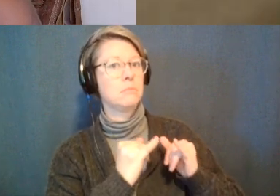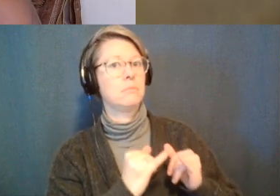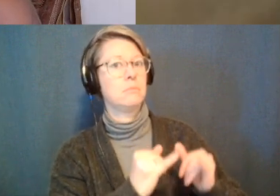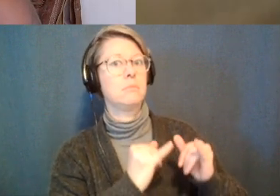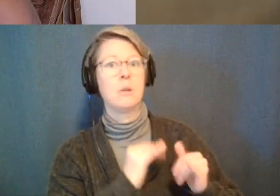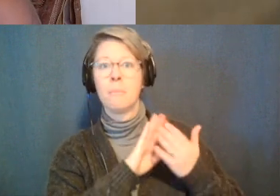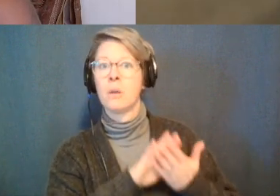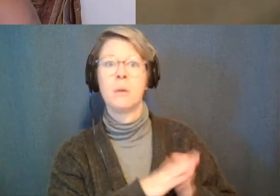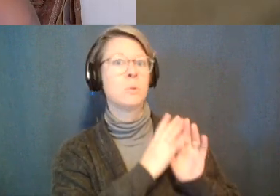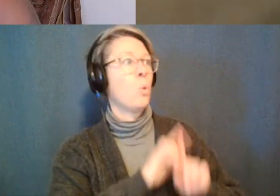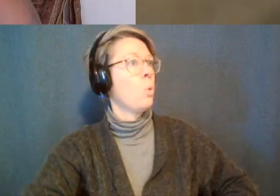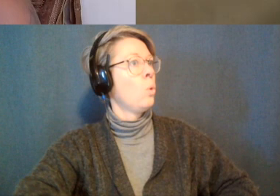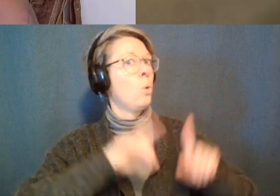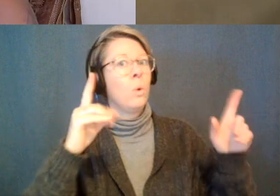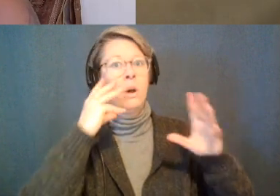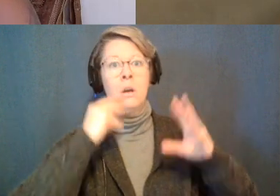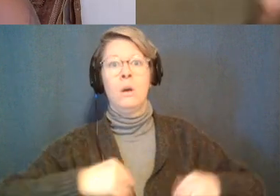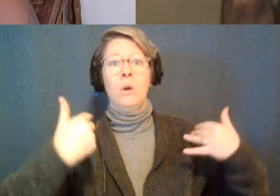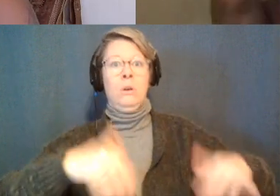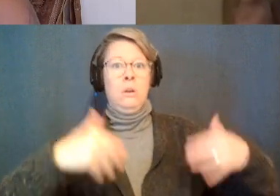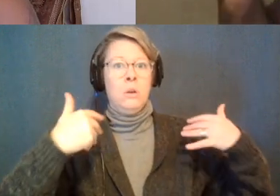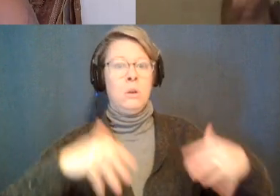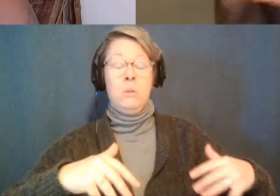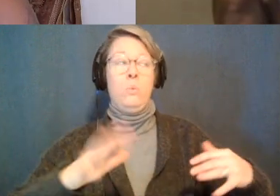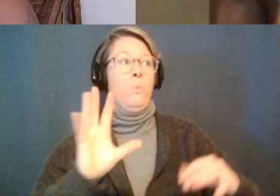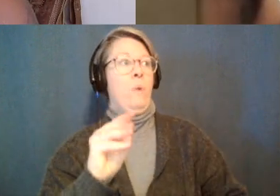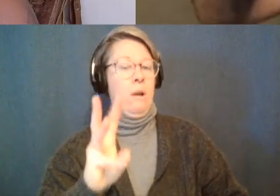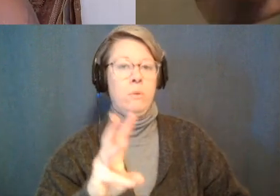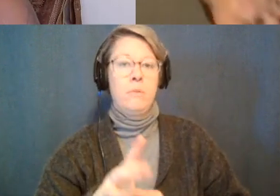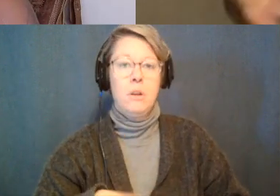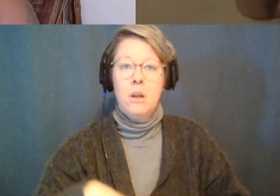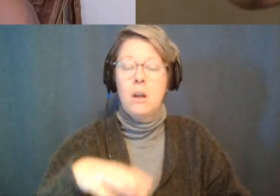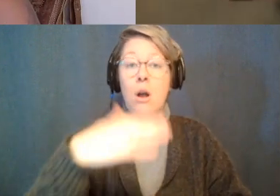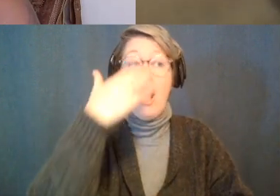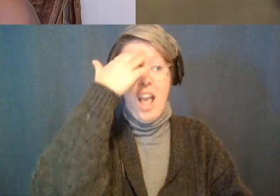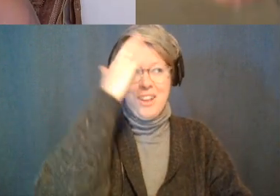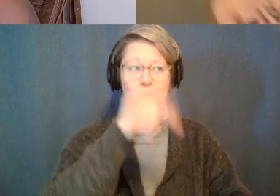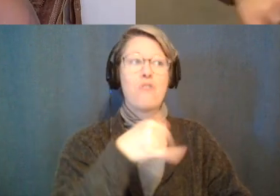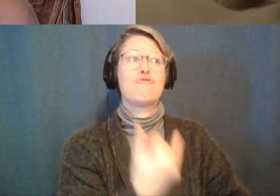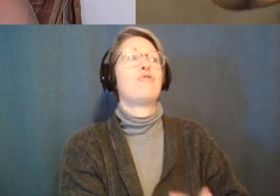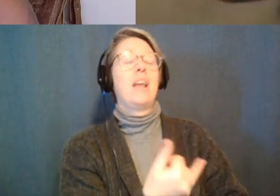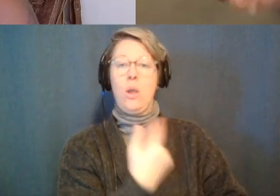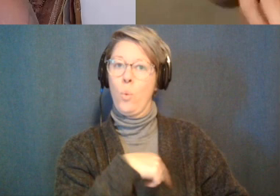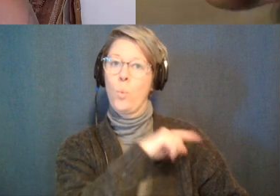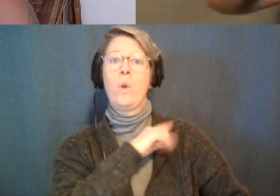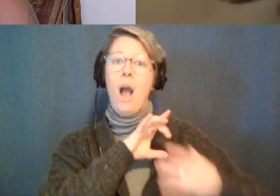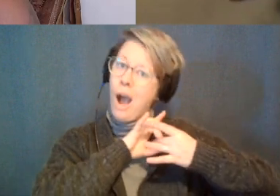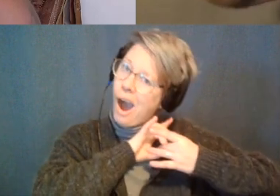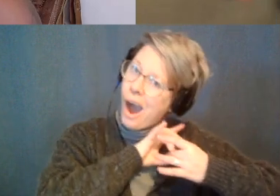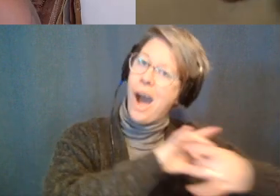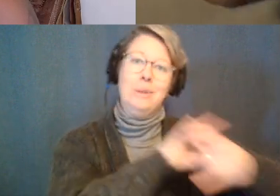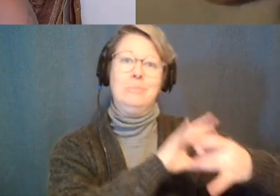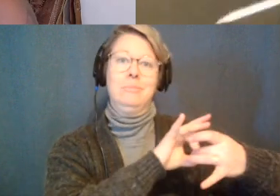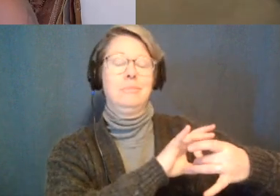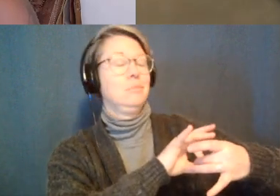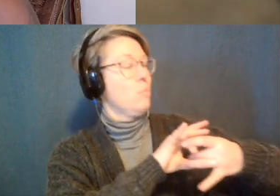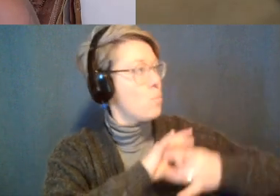entirely different experience and i knew that i was like oh we are like fully connected right now and this